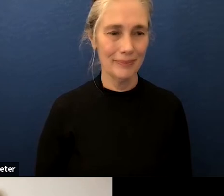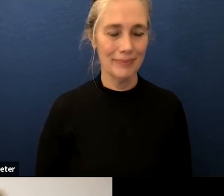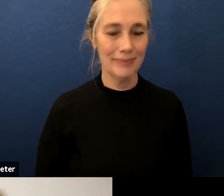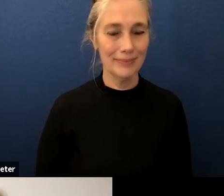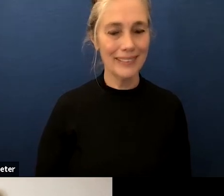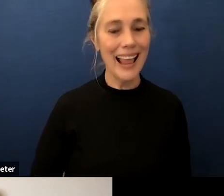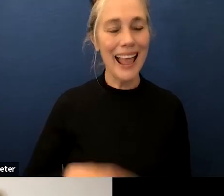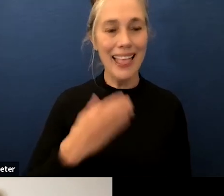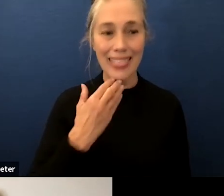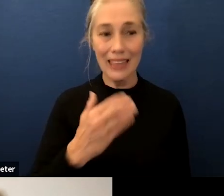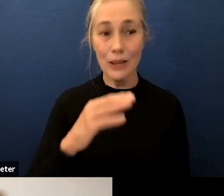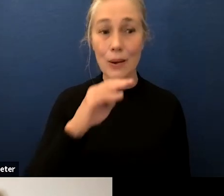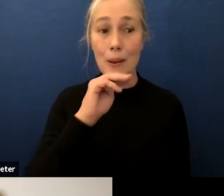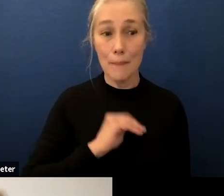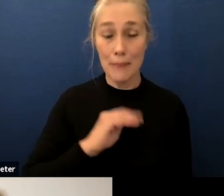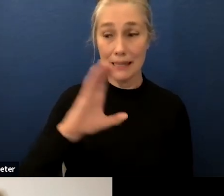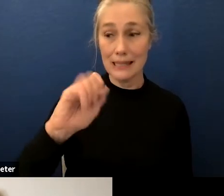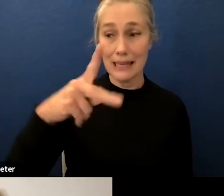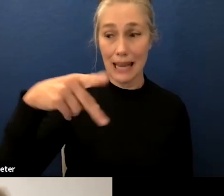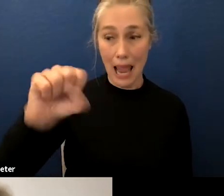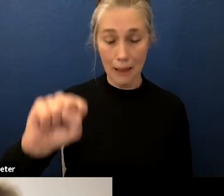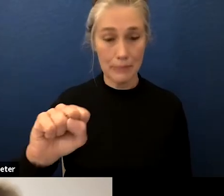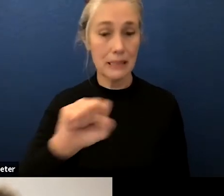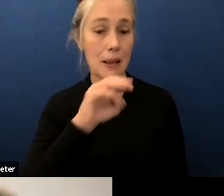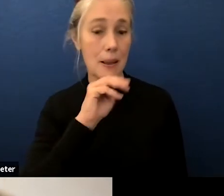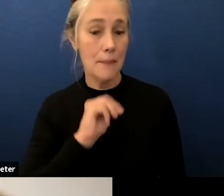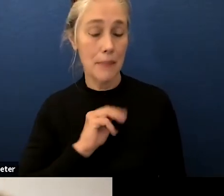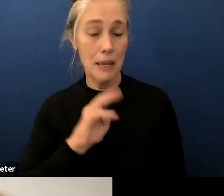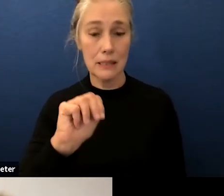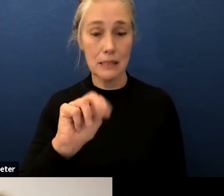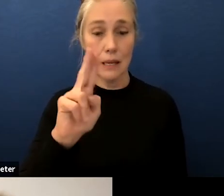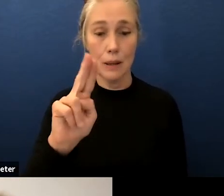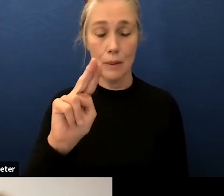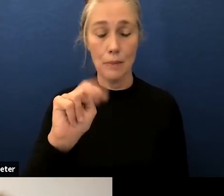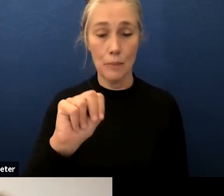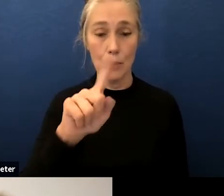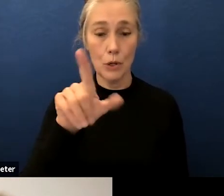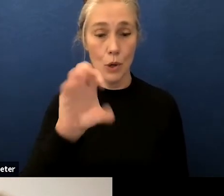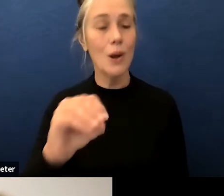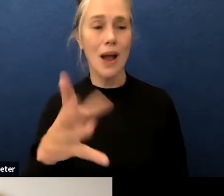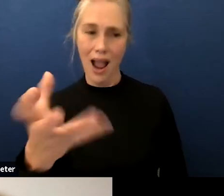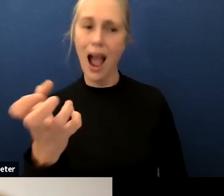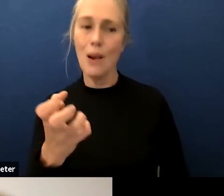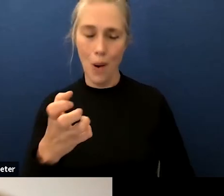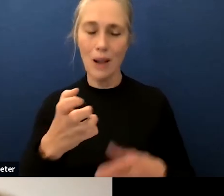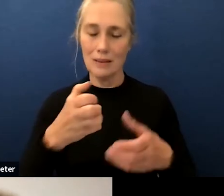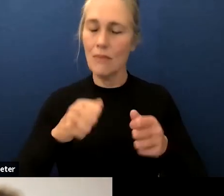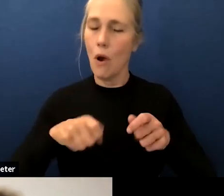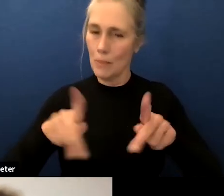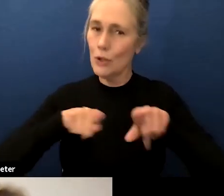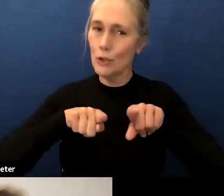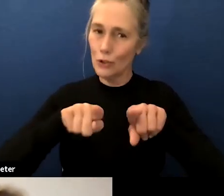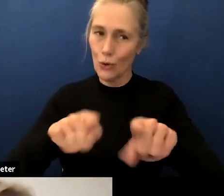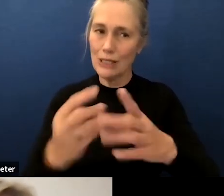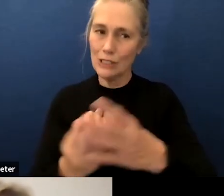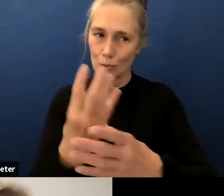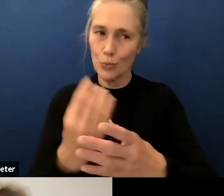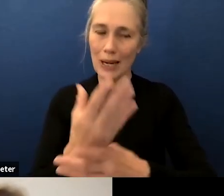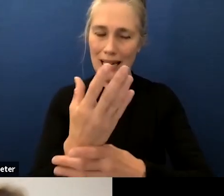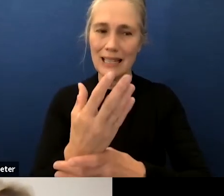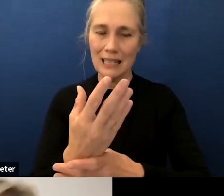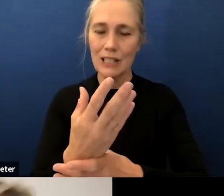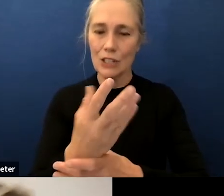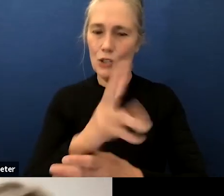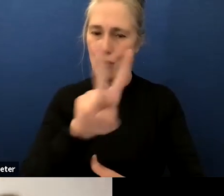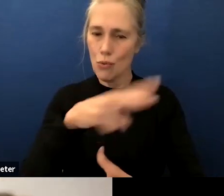miss caps or miss munoz do you have any comments yeah i'd just like to echo that i would love to have that chance in the spring to be able to dive in on